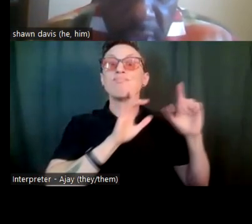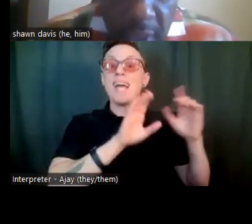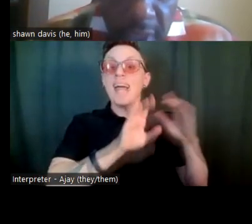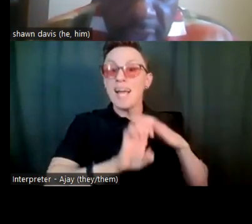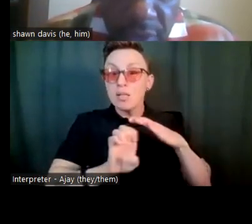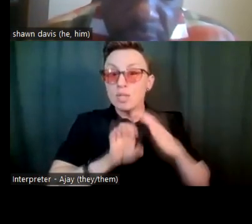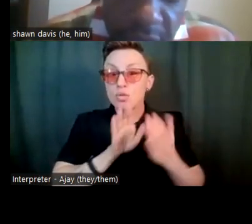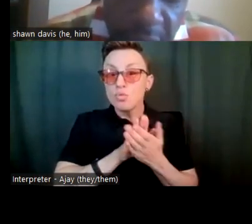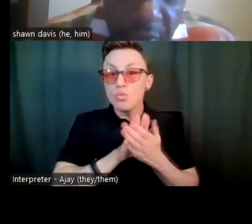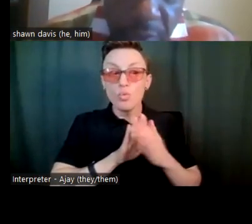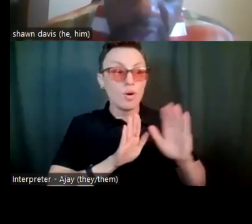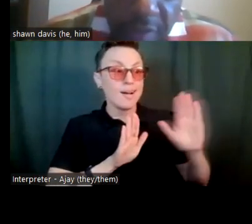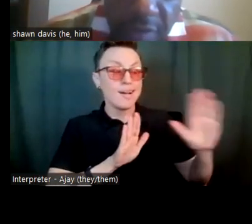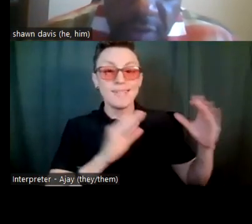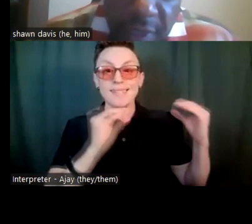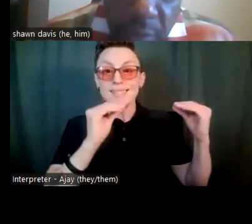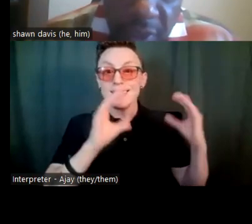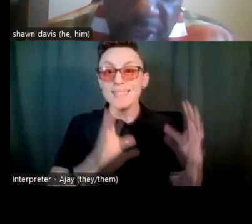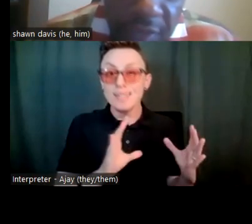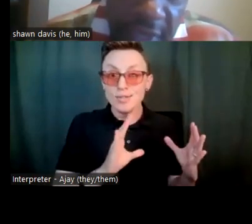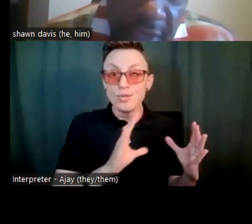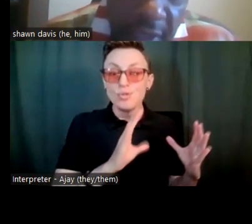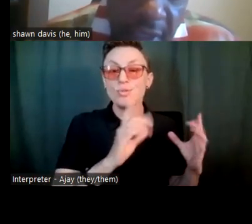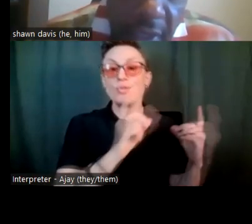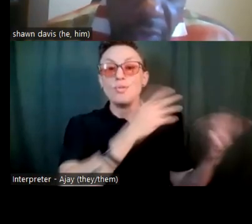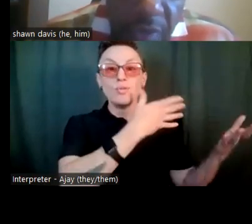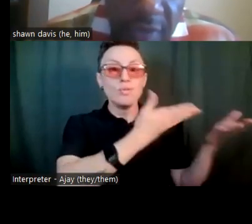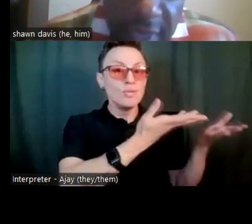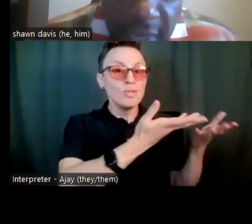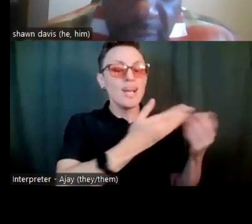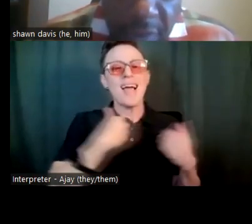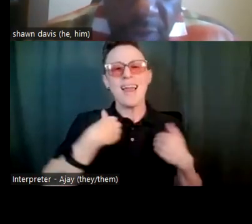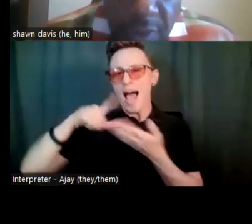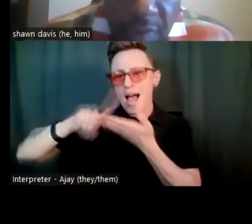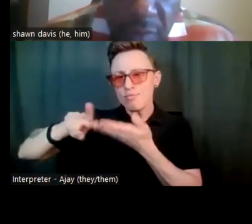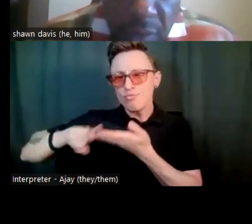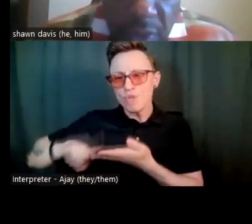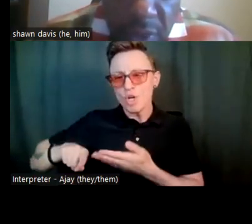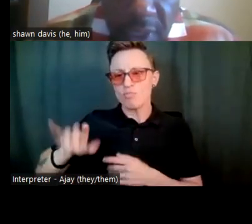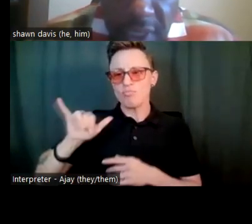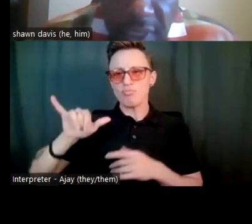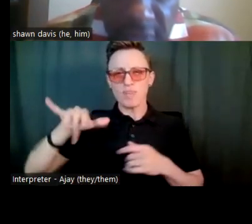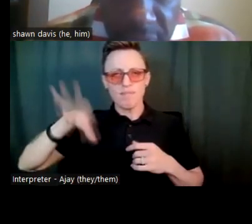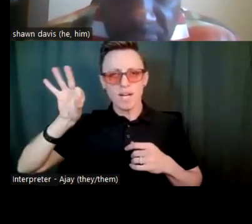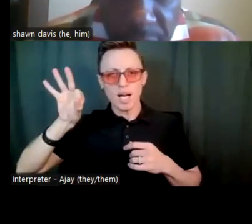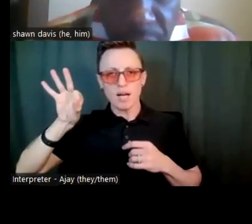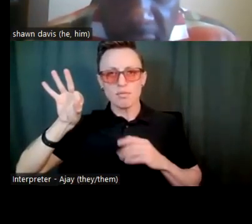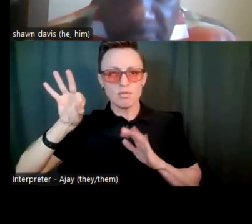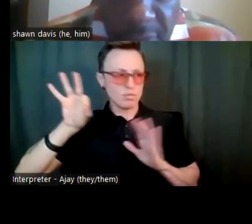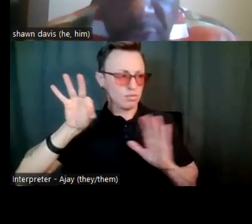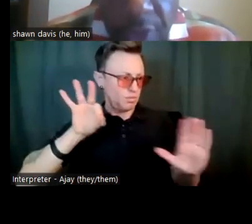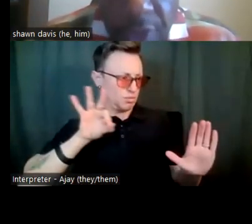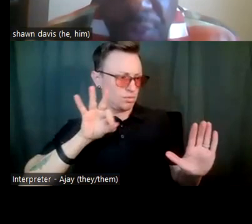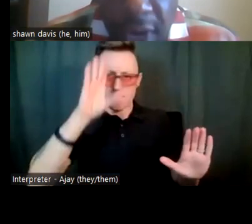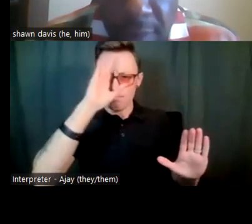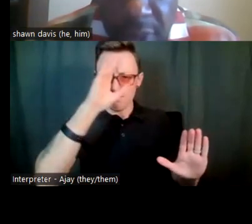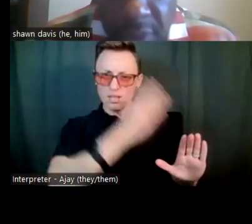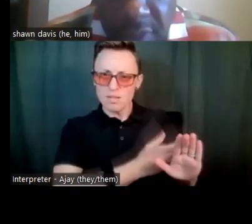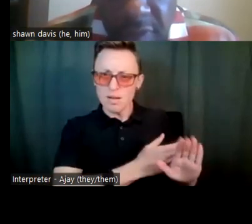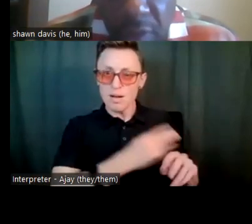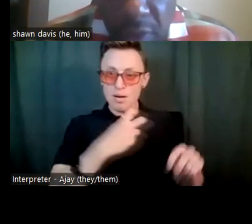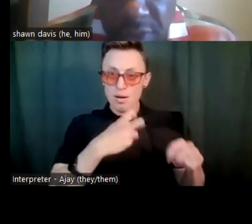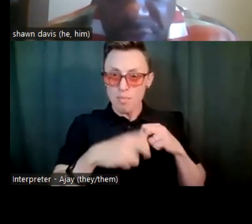and doing some other research that one of the things, the conclusions I came to is, well, you know, he's not the real problem, you're the